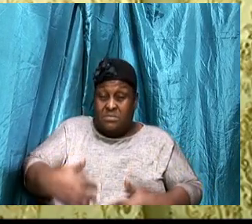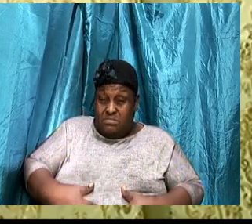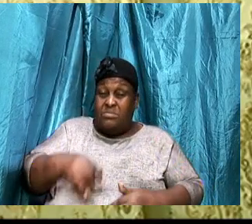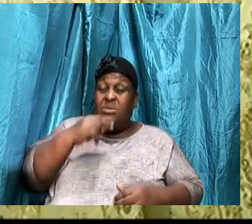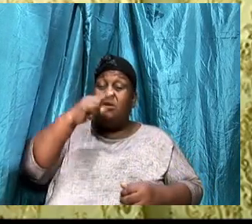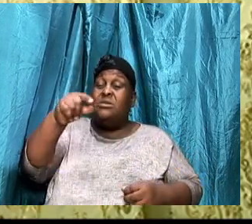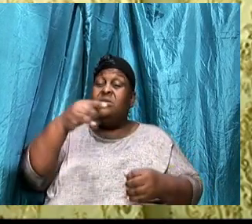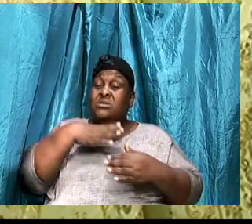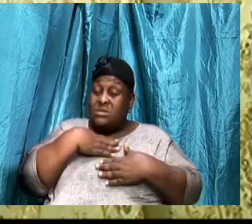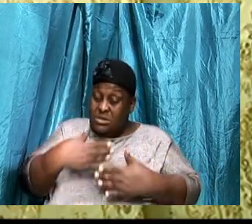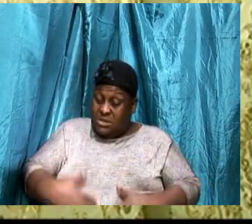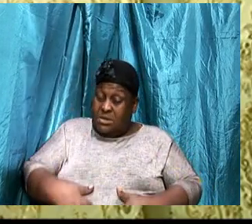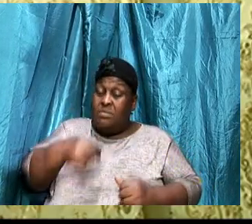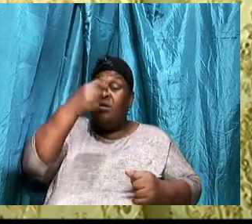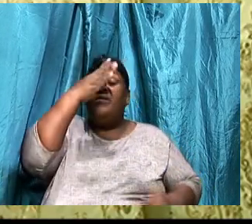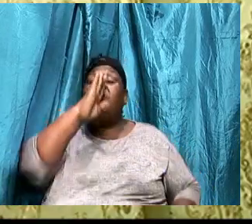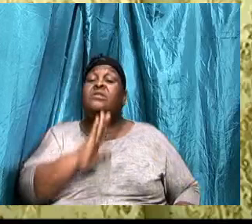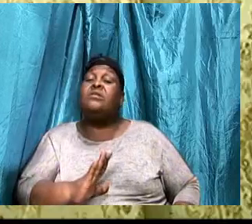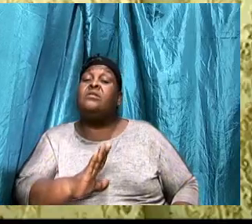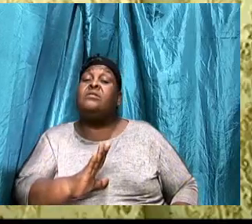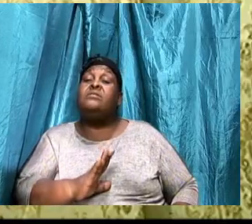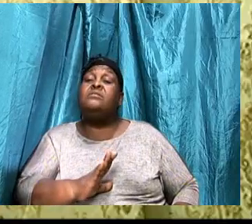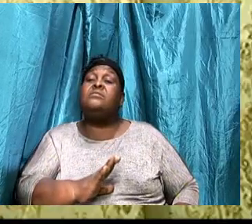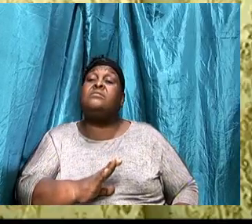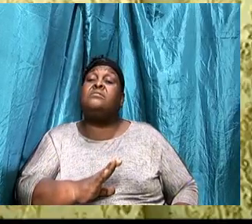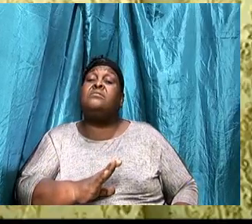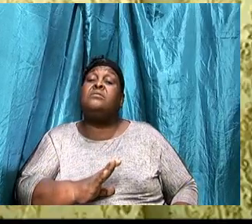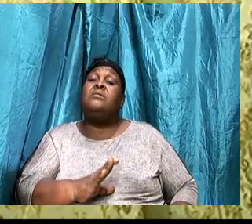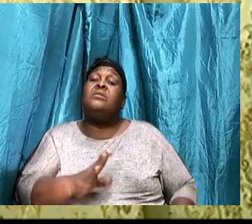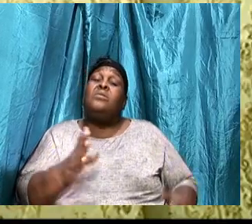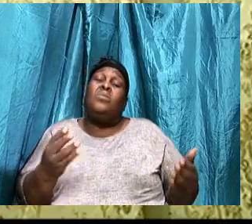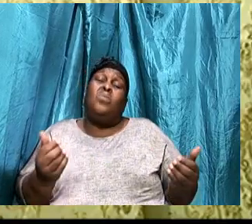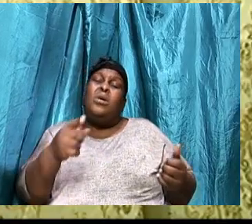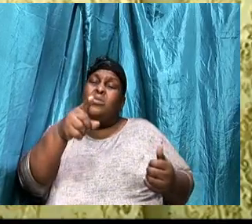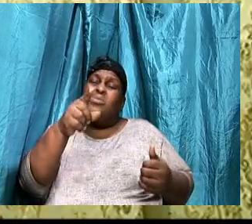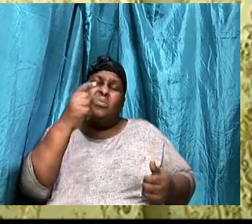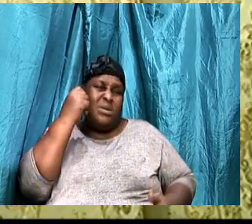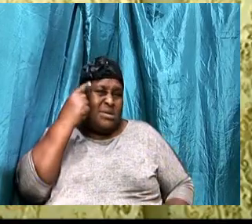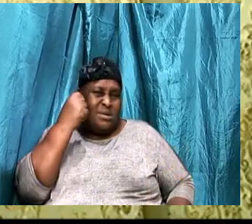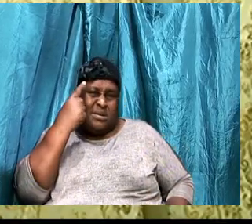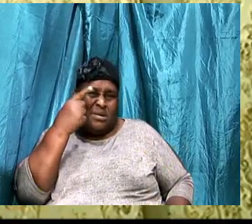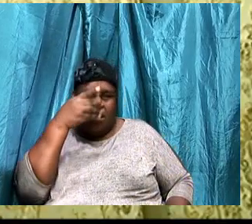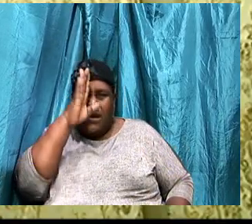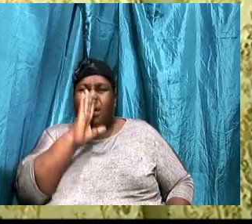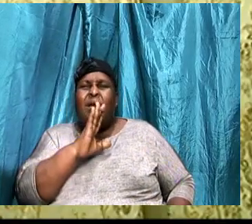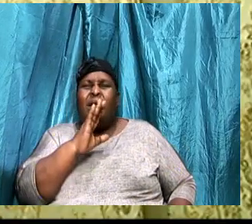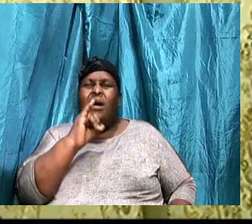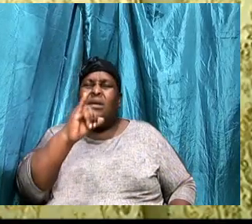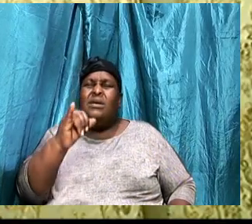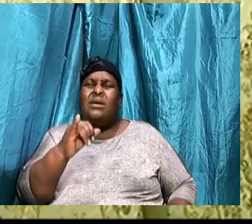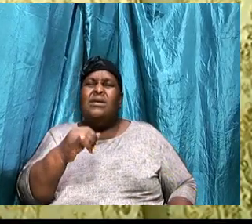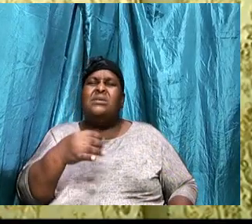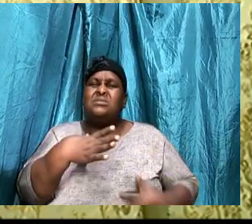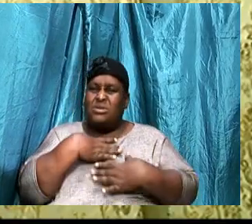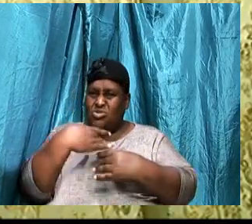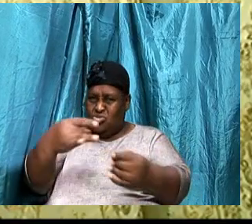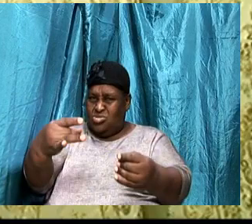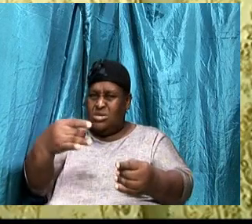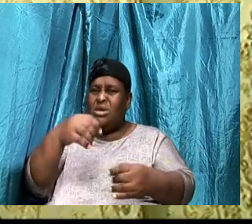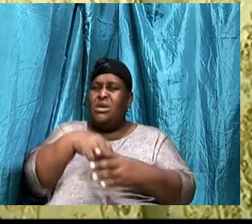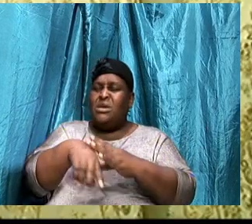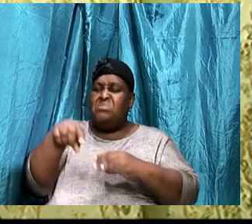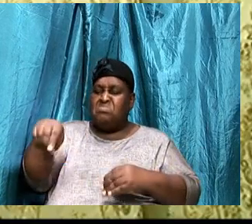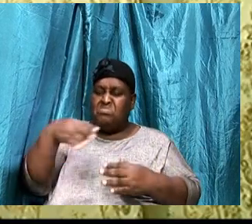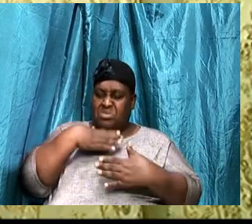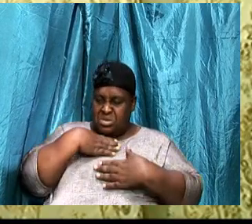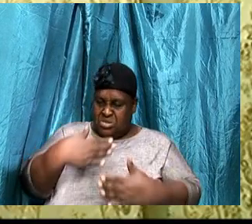the temple, Of God, I want you to understand, That God, Is interested, In this temple, More